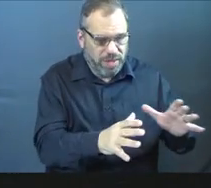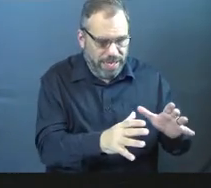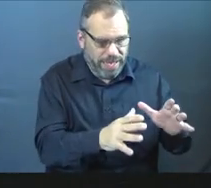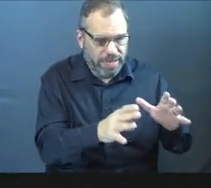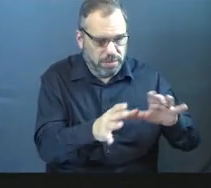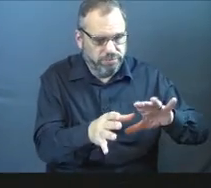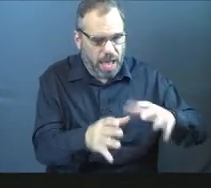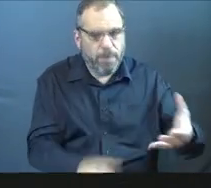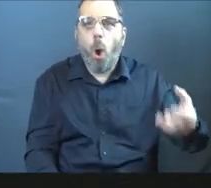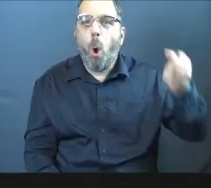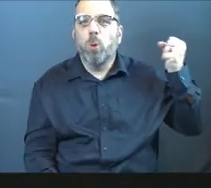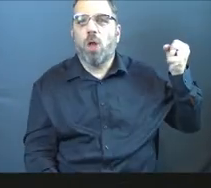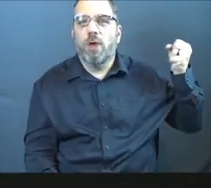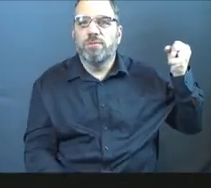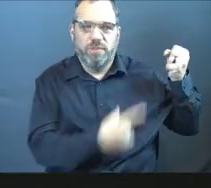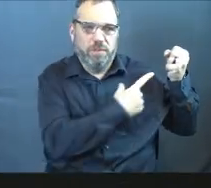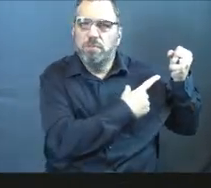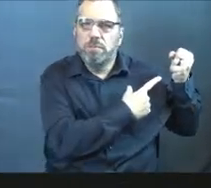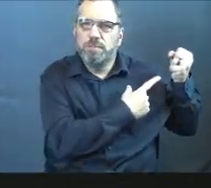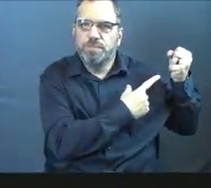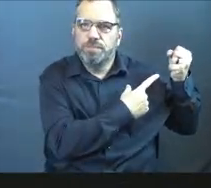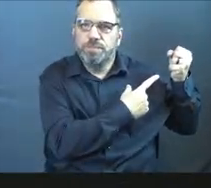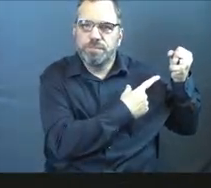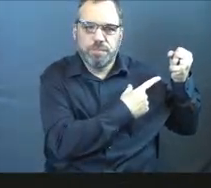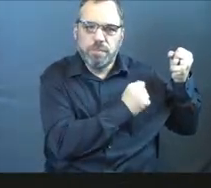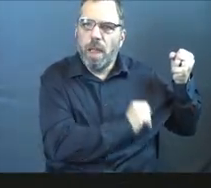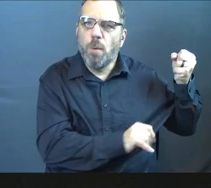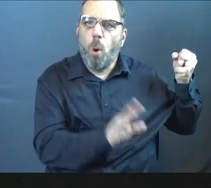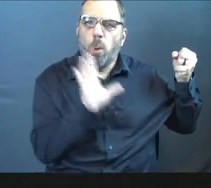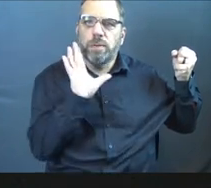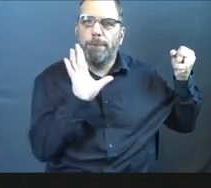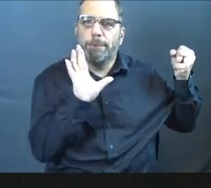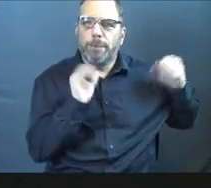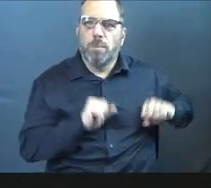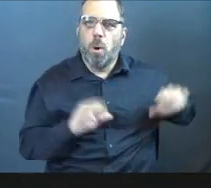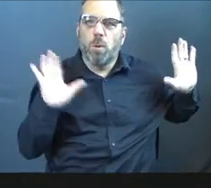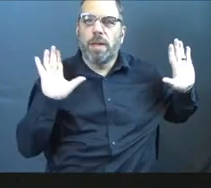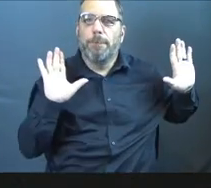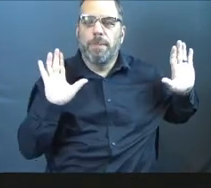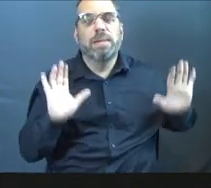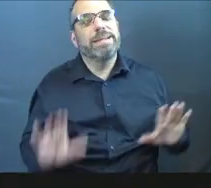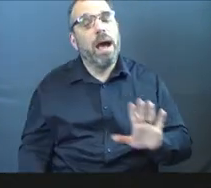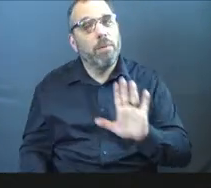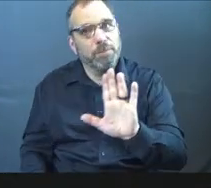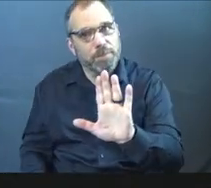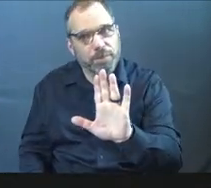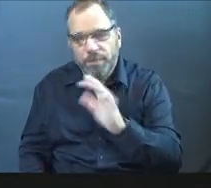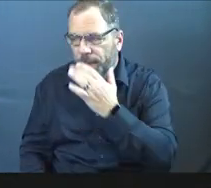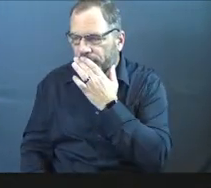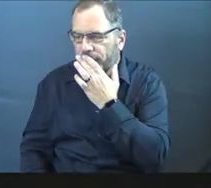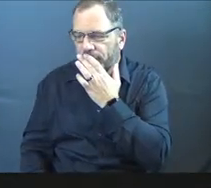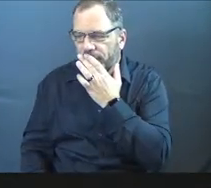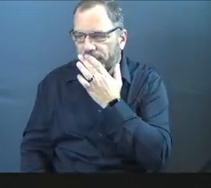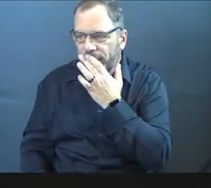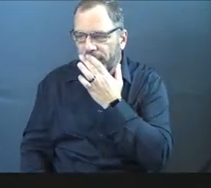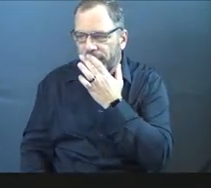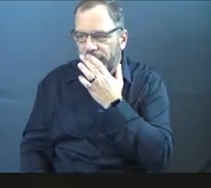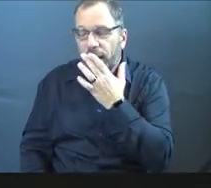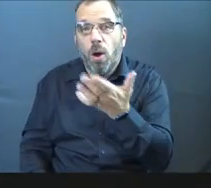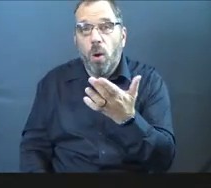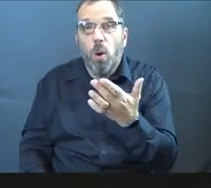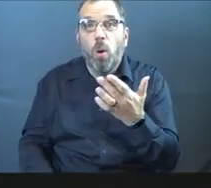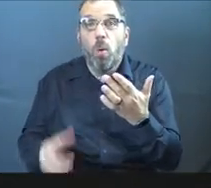set it to the side, right? I'm going to give something up. I will say this. And the point that I'm getting into